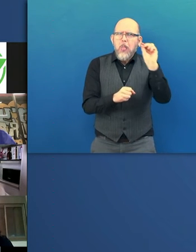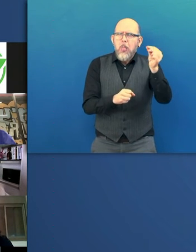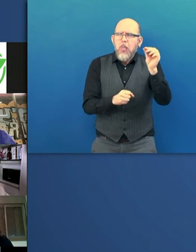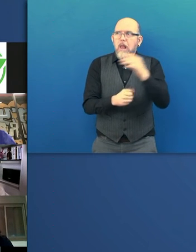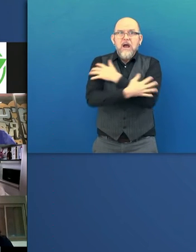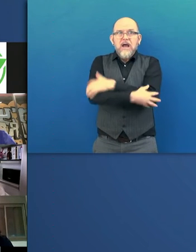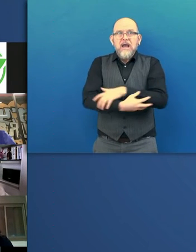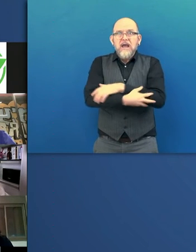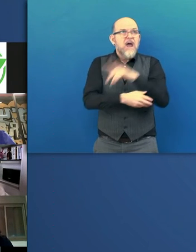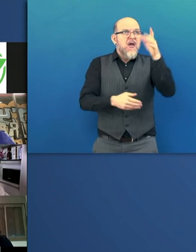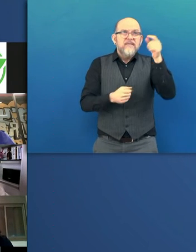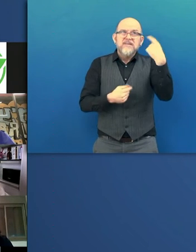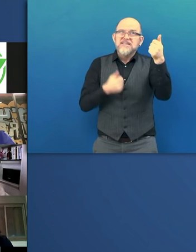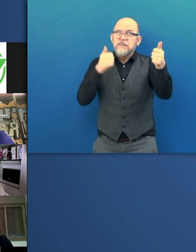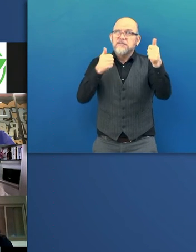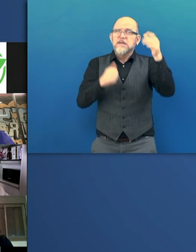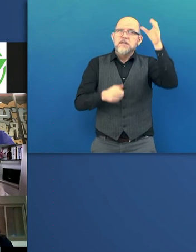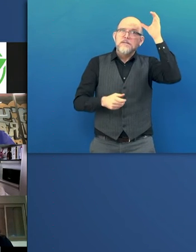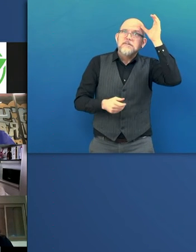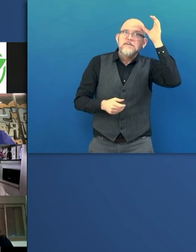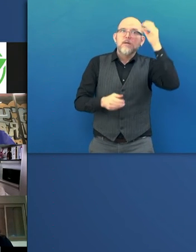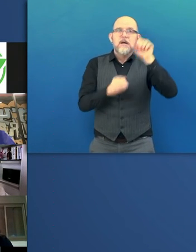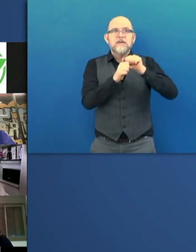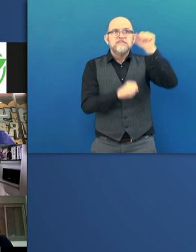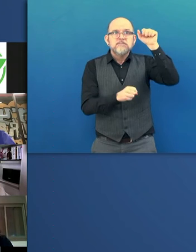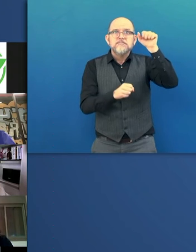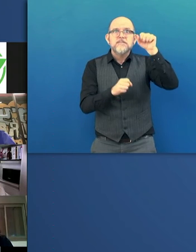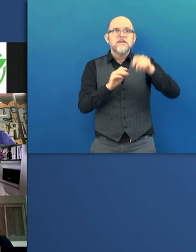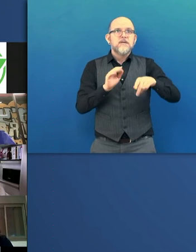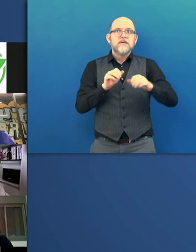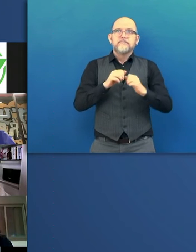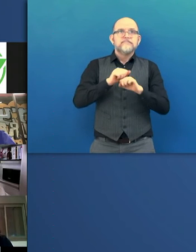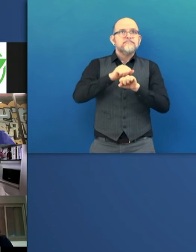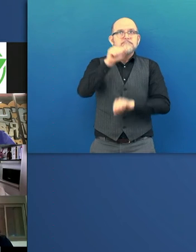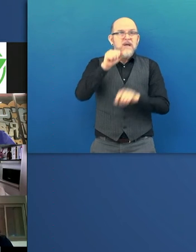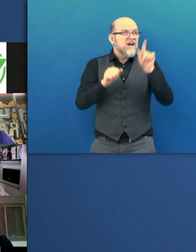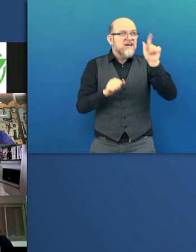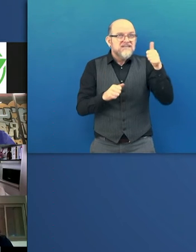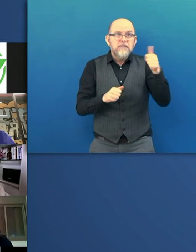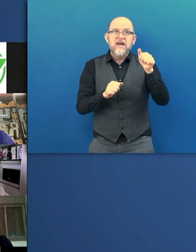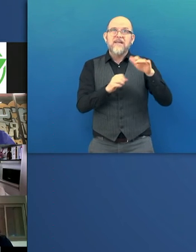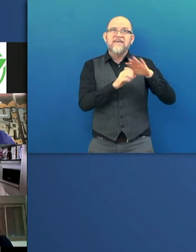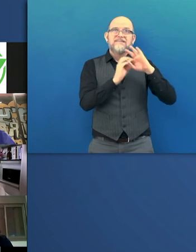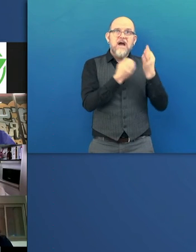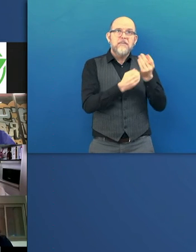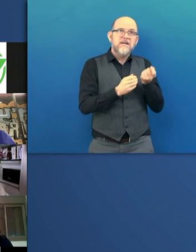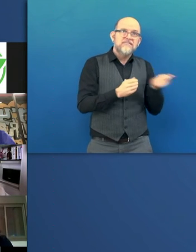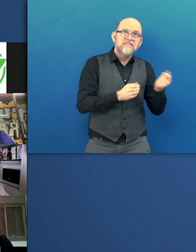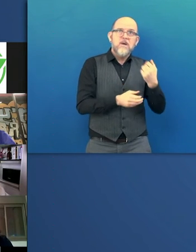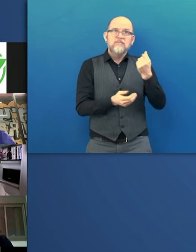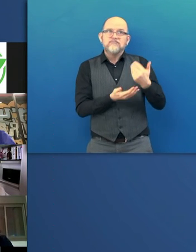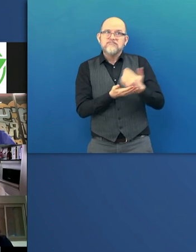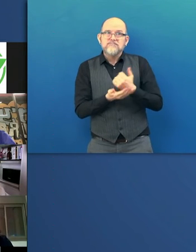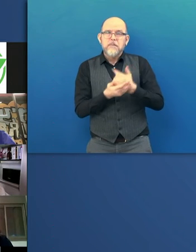ability to do work to provide for themselves and for their family. And the only thing barring them from doing that